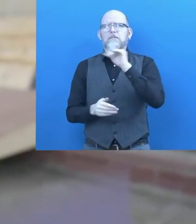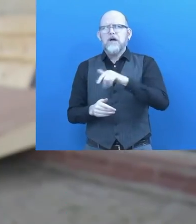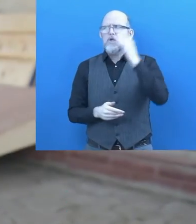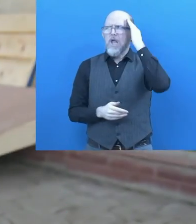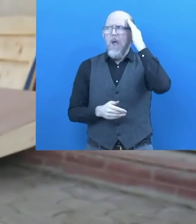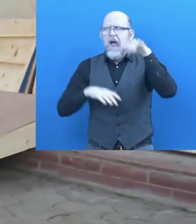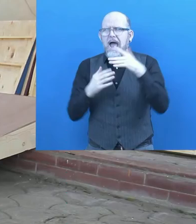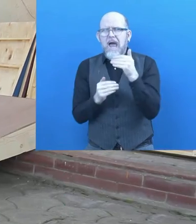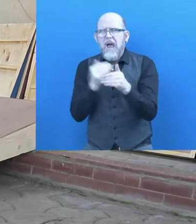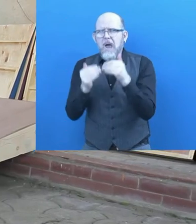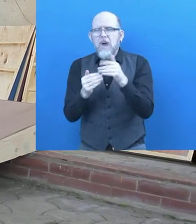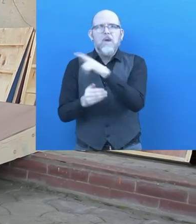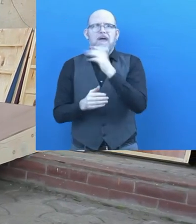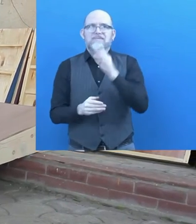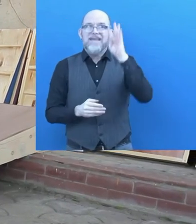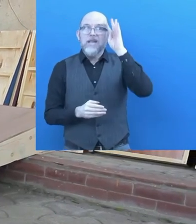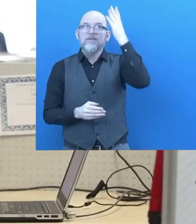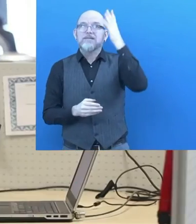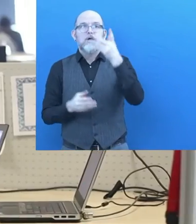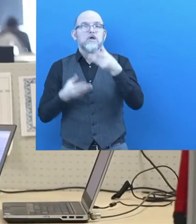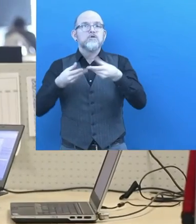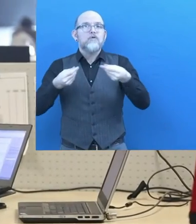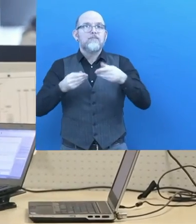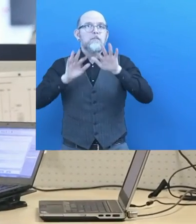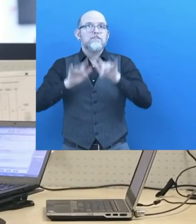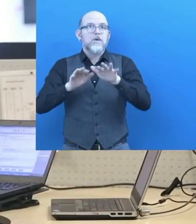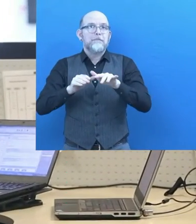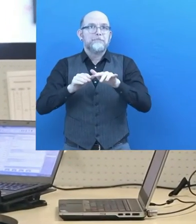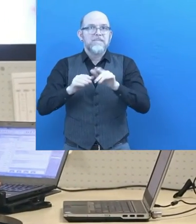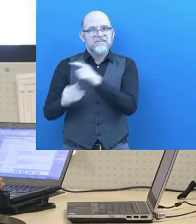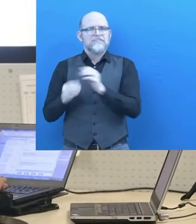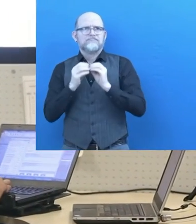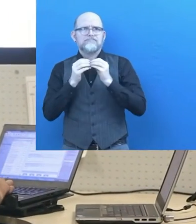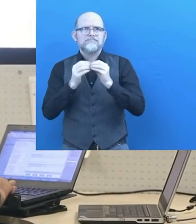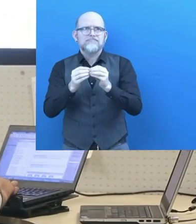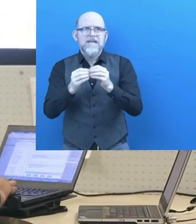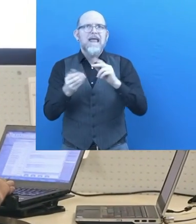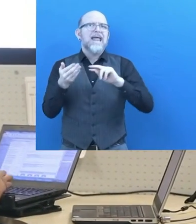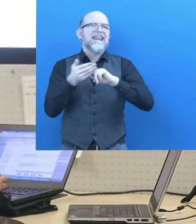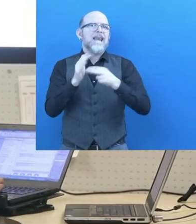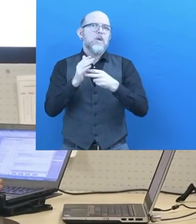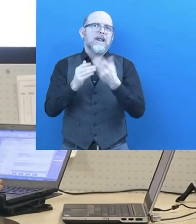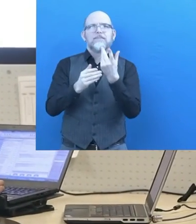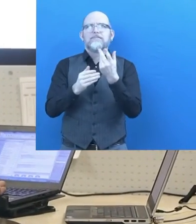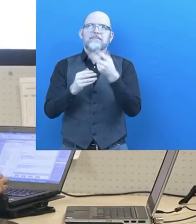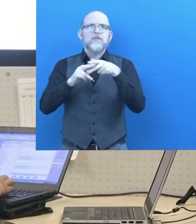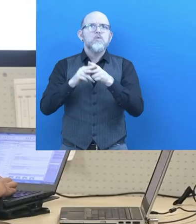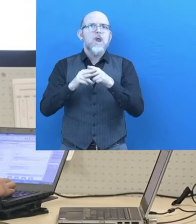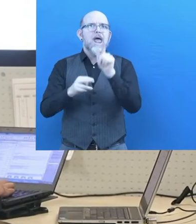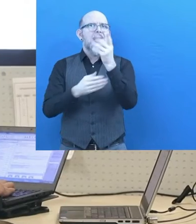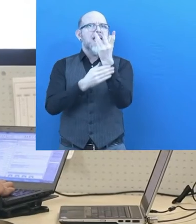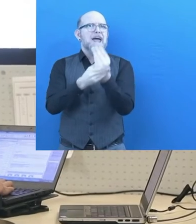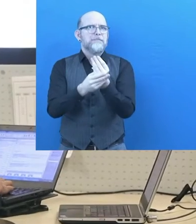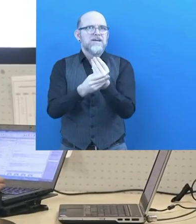eventually we developed an innovative software internally to develop a technology tool that supports our team to create an error